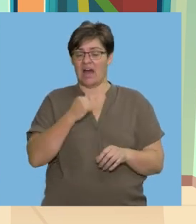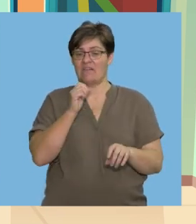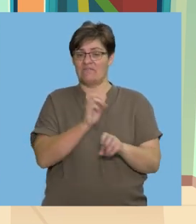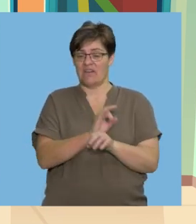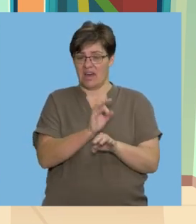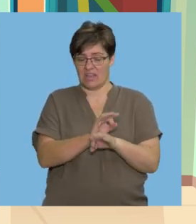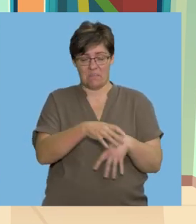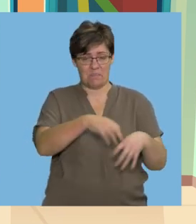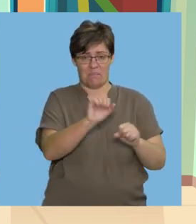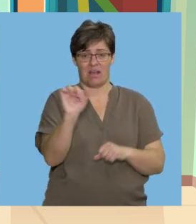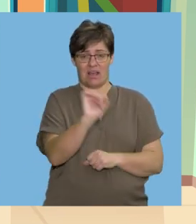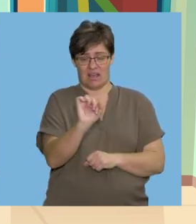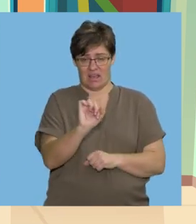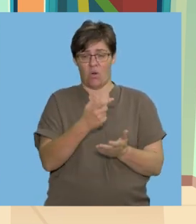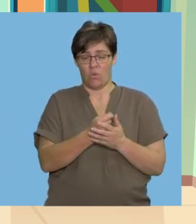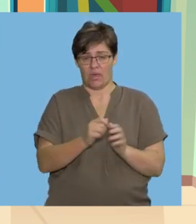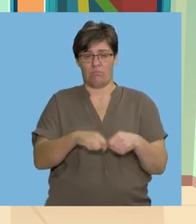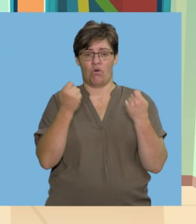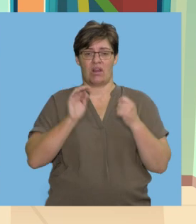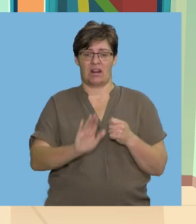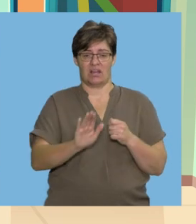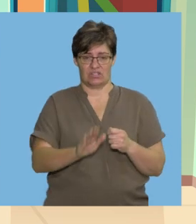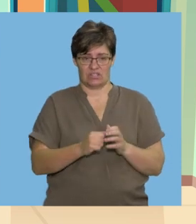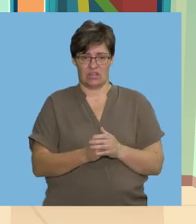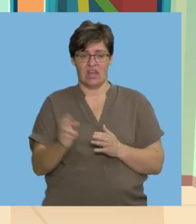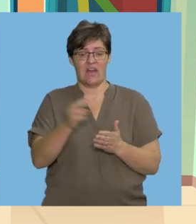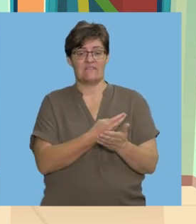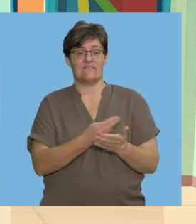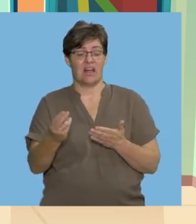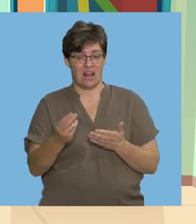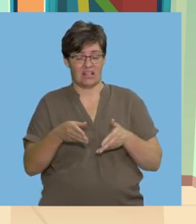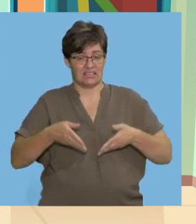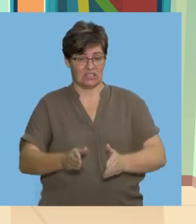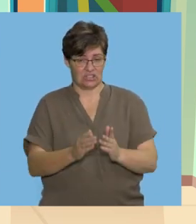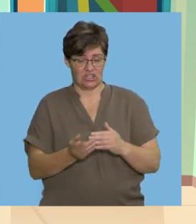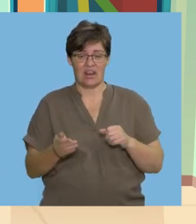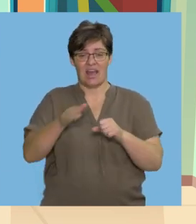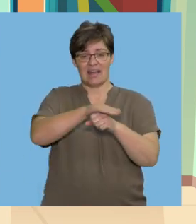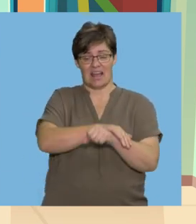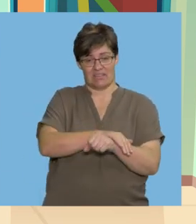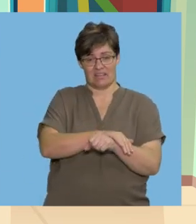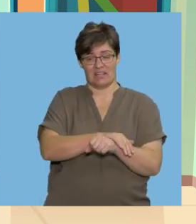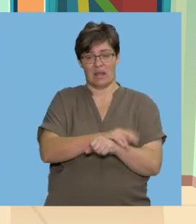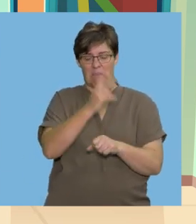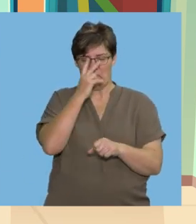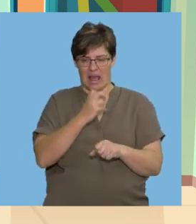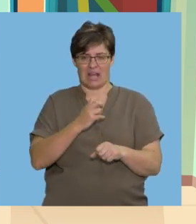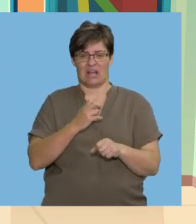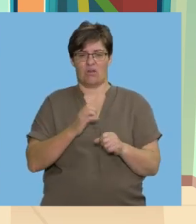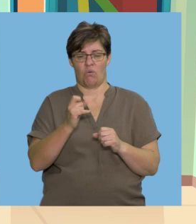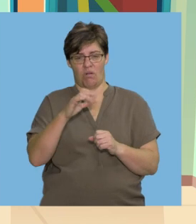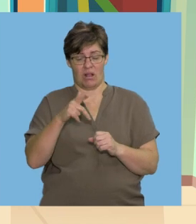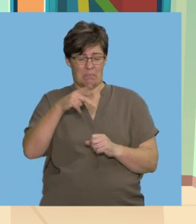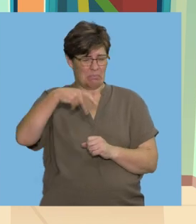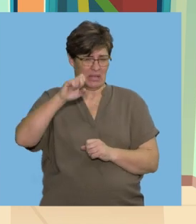My dad went to fetch a car with a broken clutch He fell into a ditch and was covered in pitch black